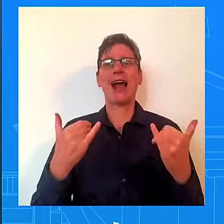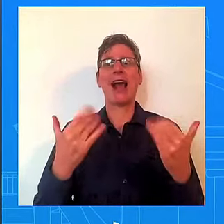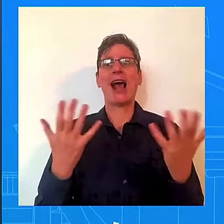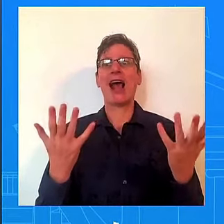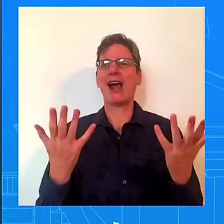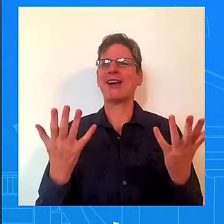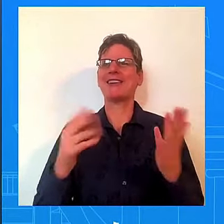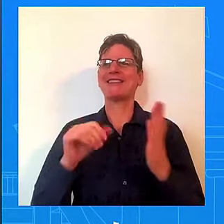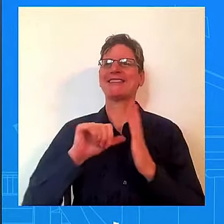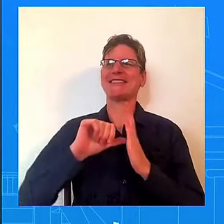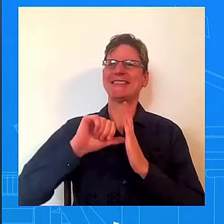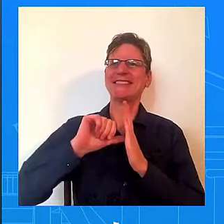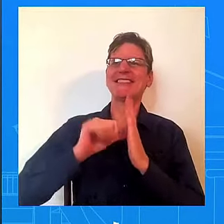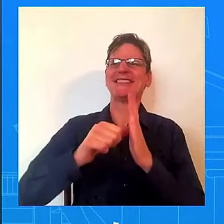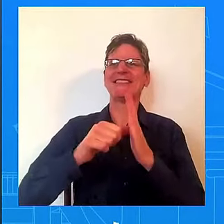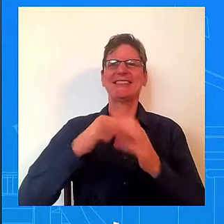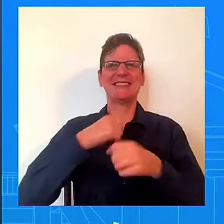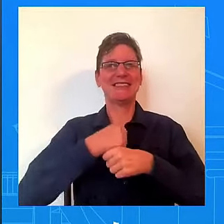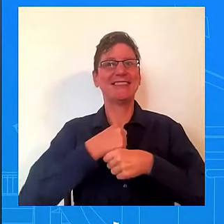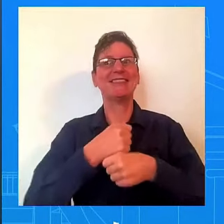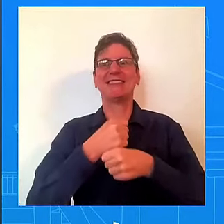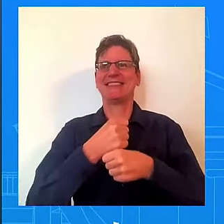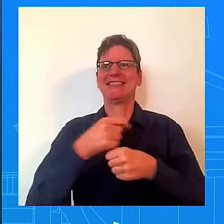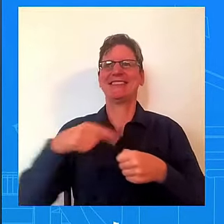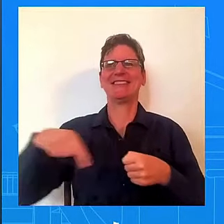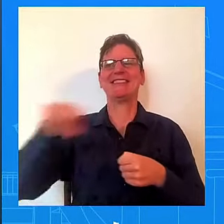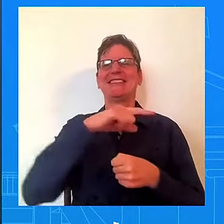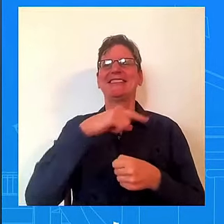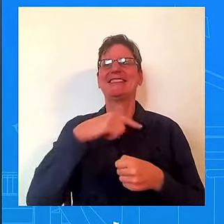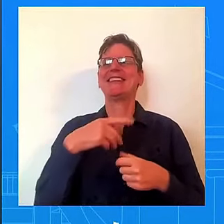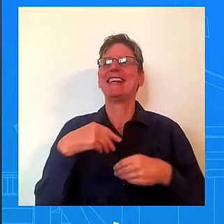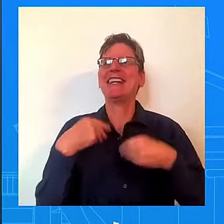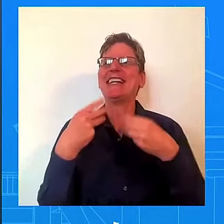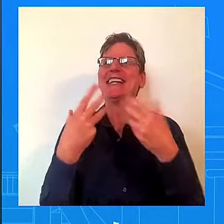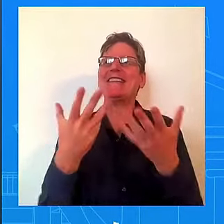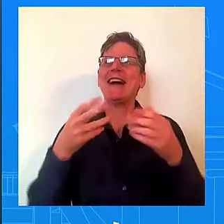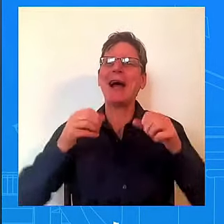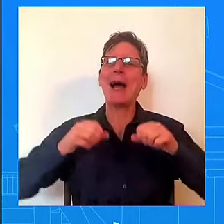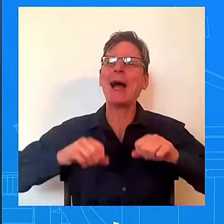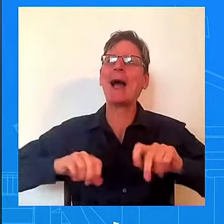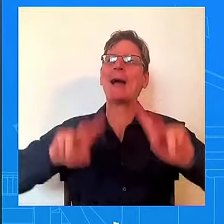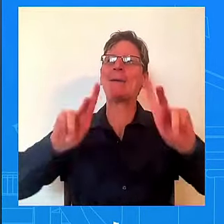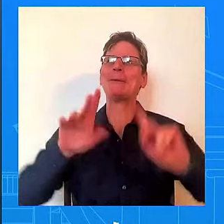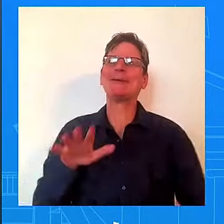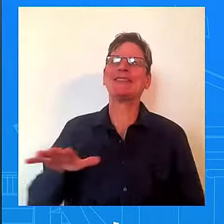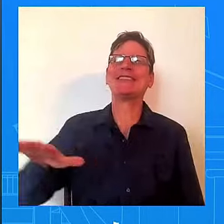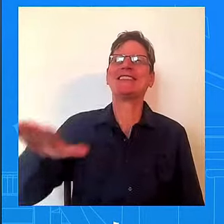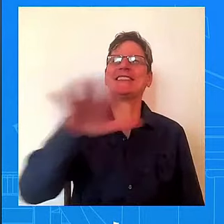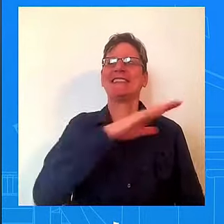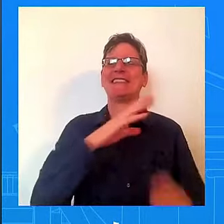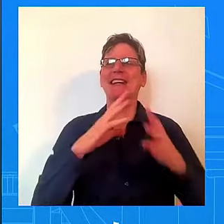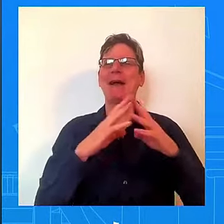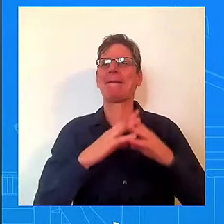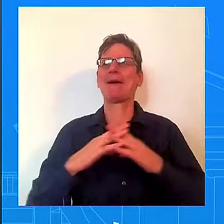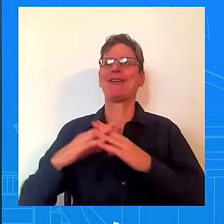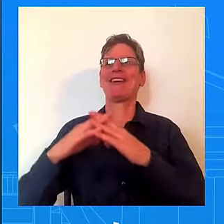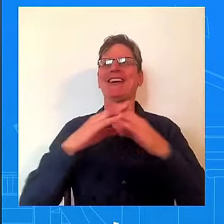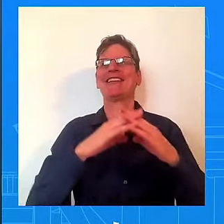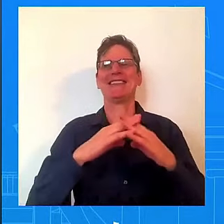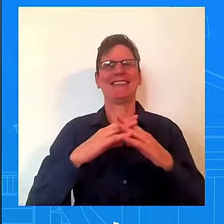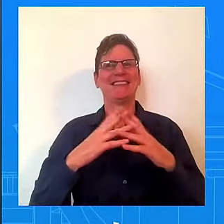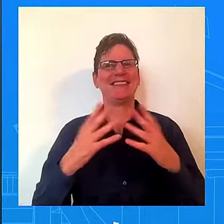communities across the country. The fact that American English has the phrase, wrong side of the tracks, tells you something,